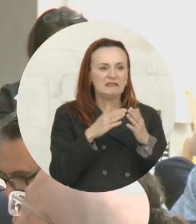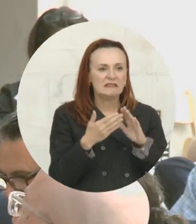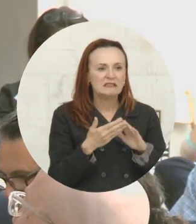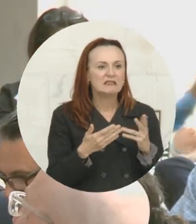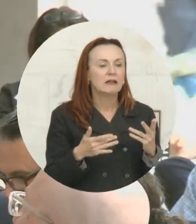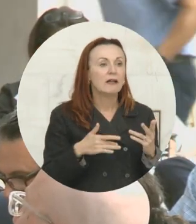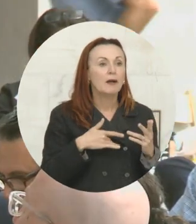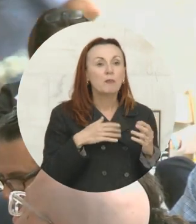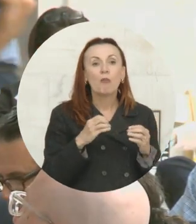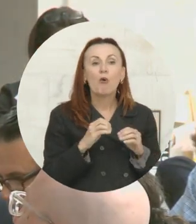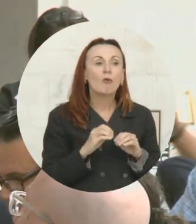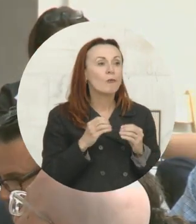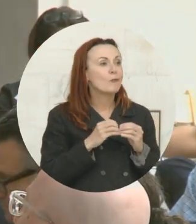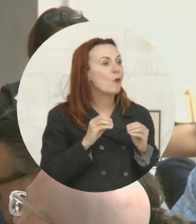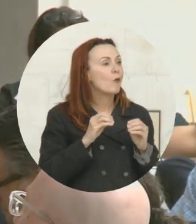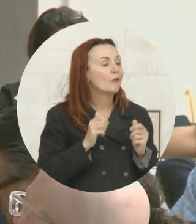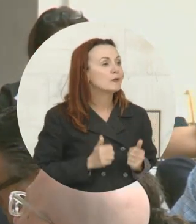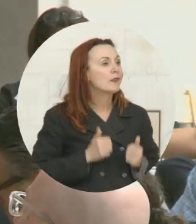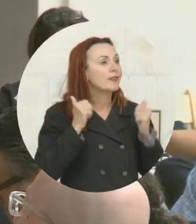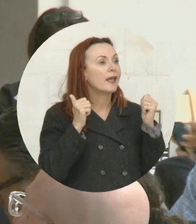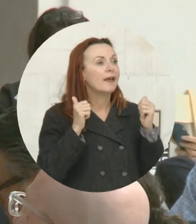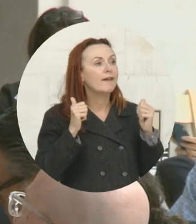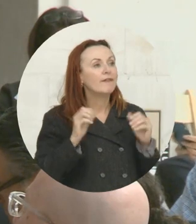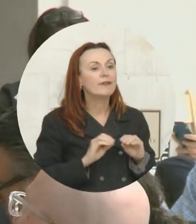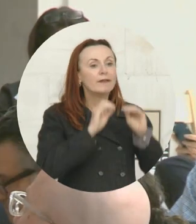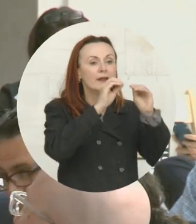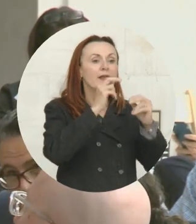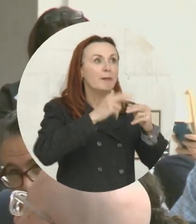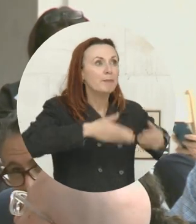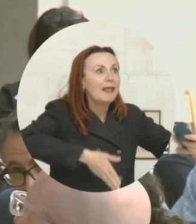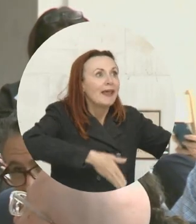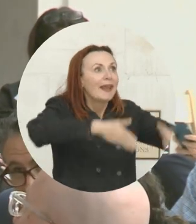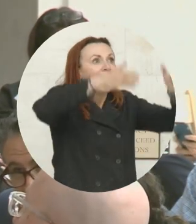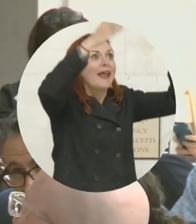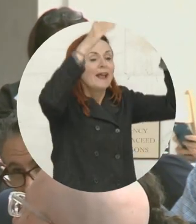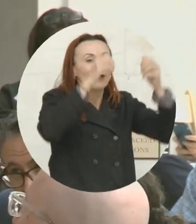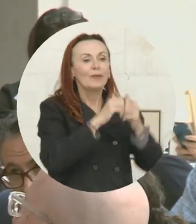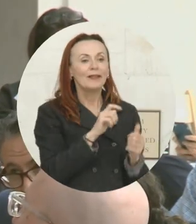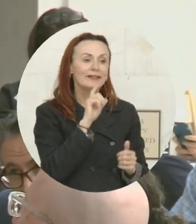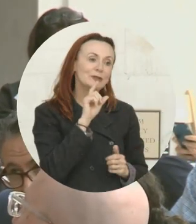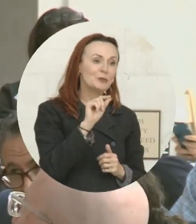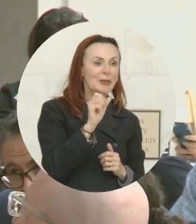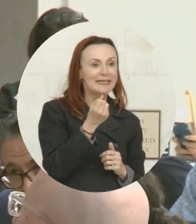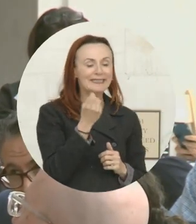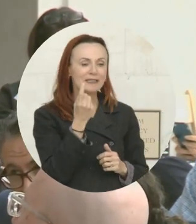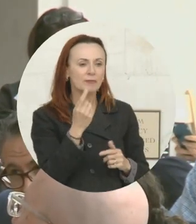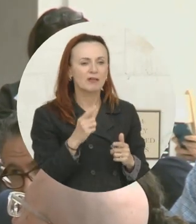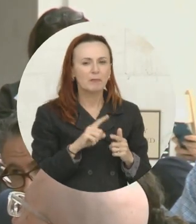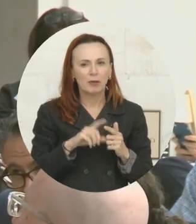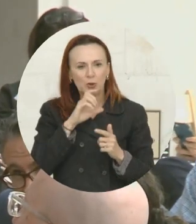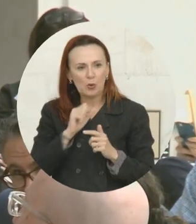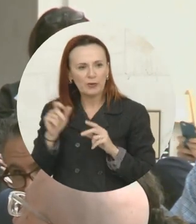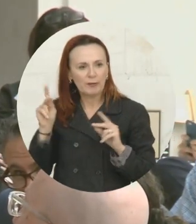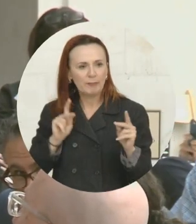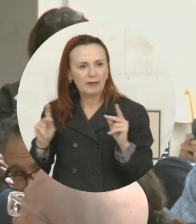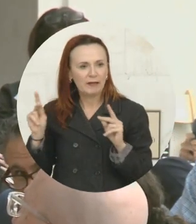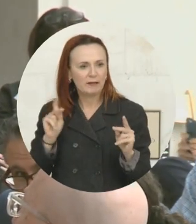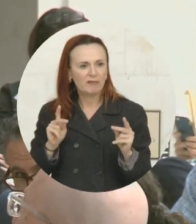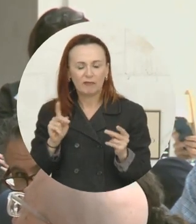rises, with the 20-some, the millennials, or even a little older folks, who are completely